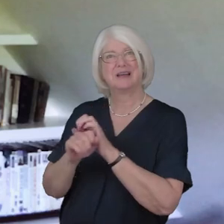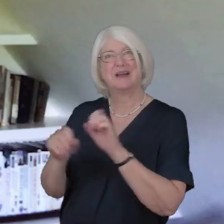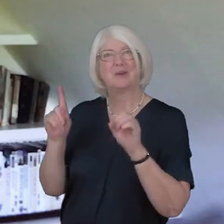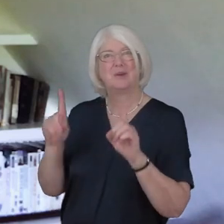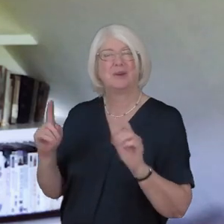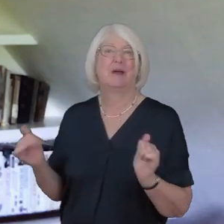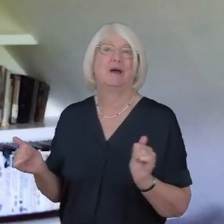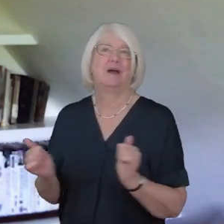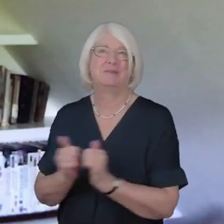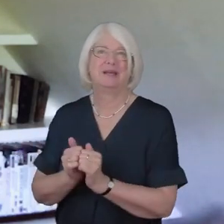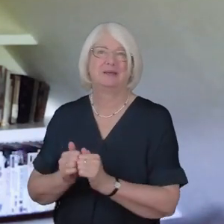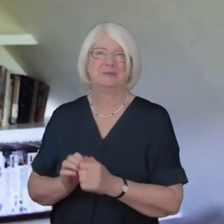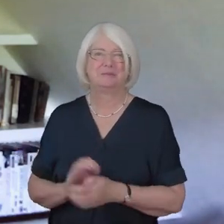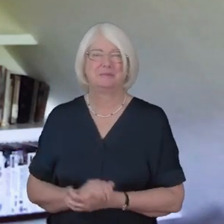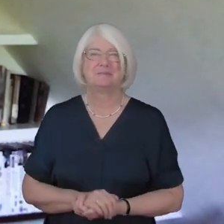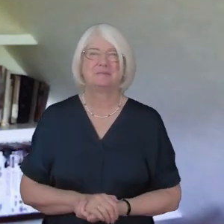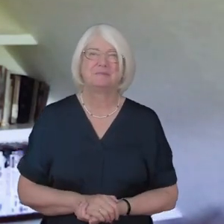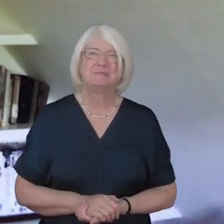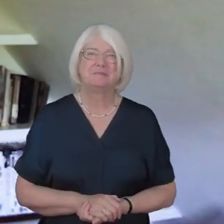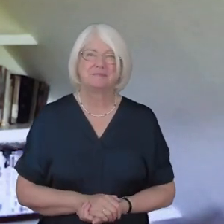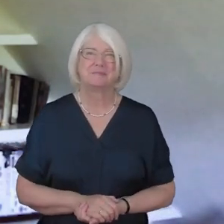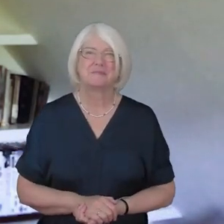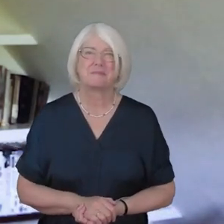Christ our Lord amen